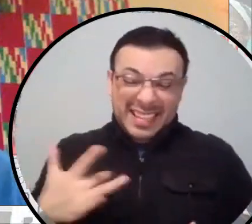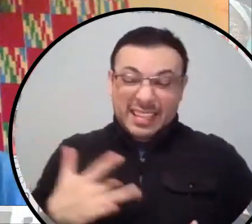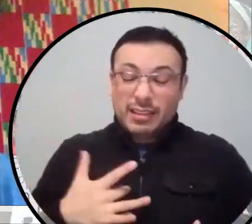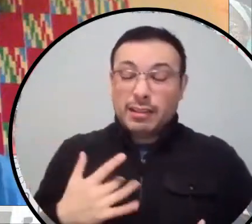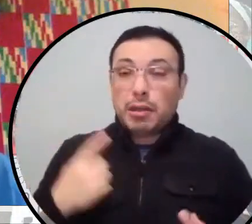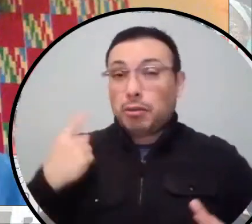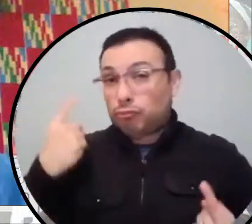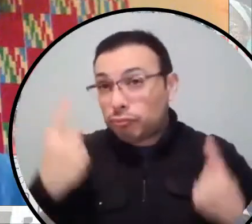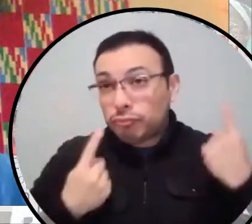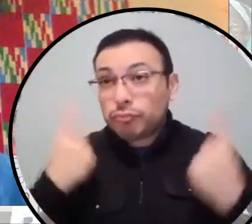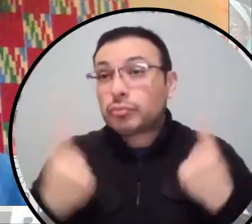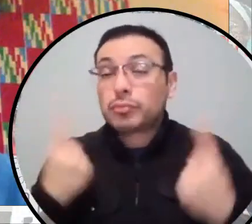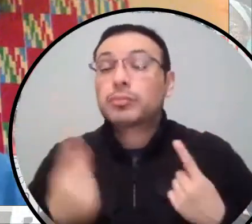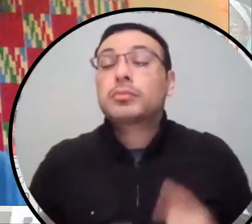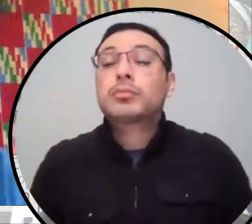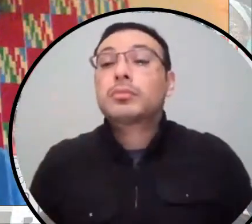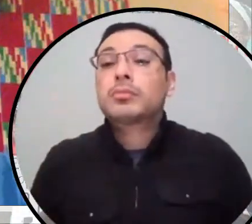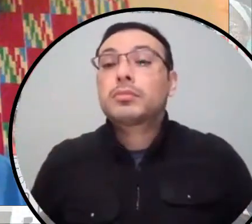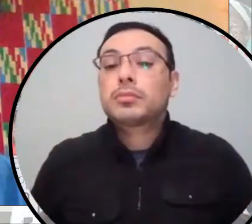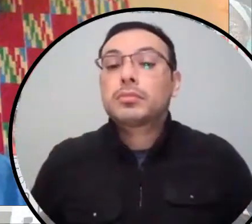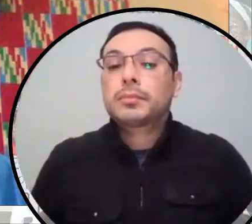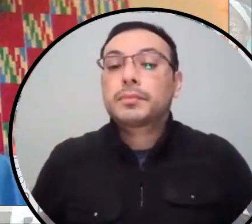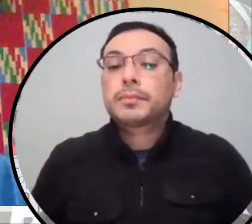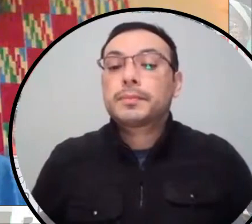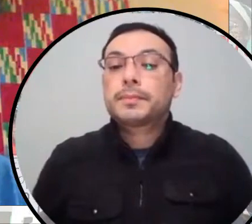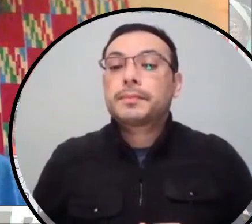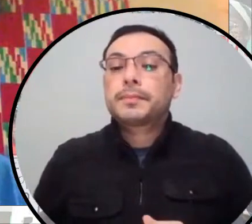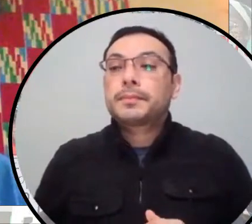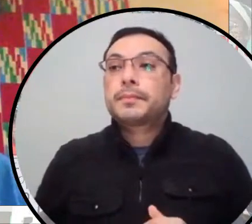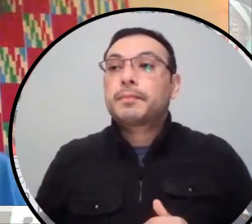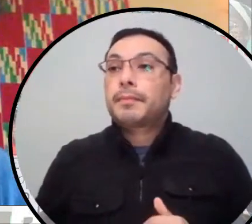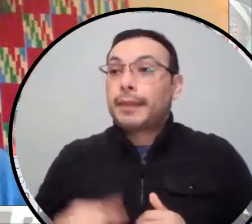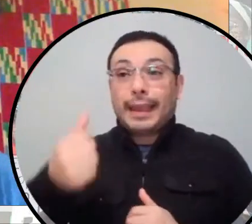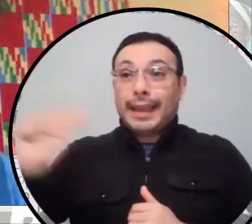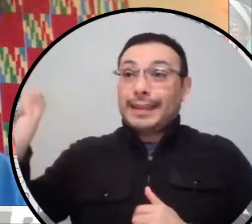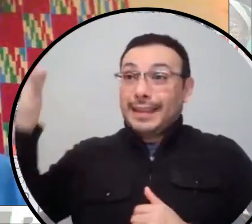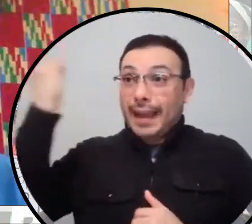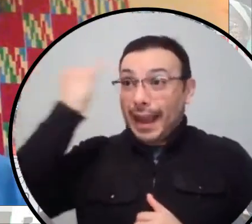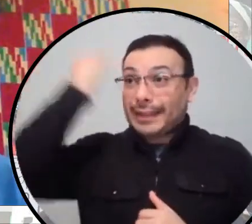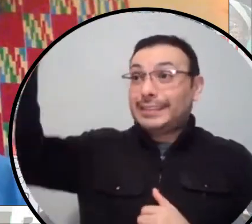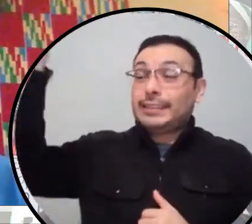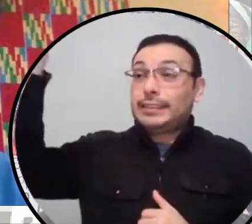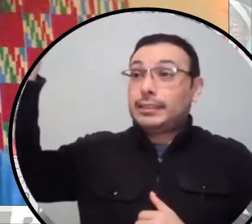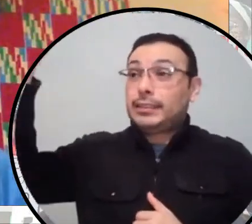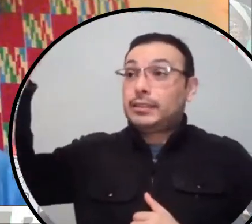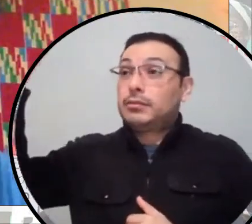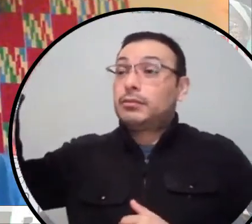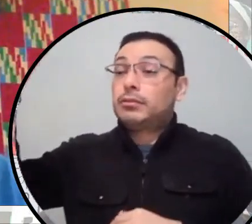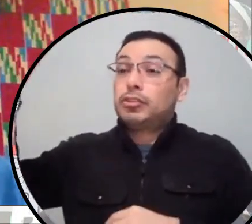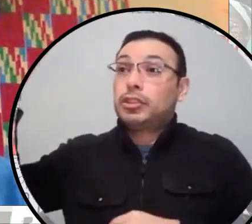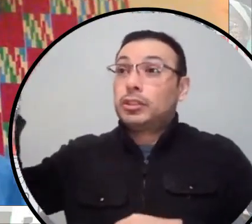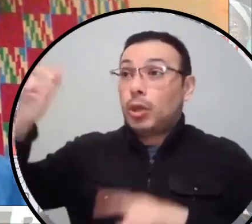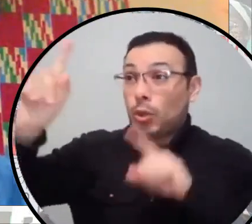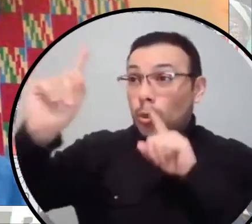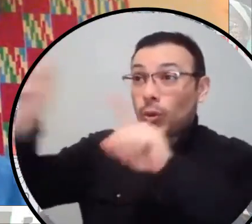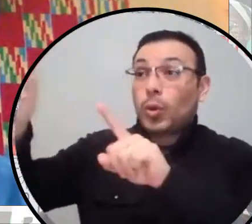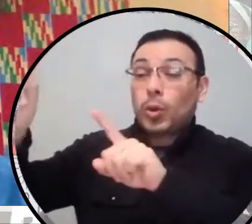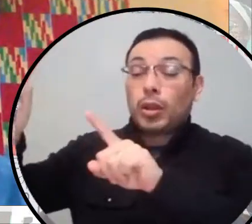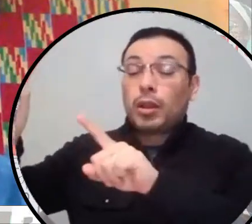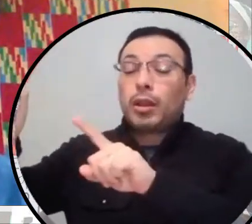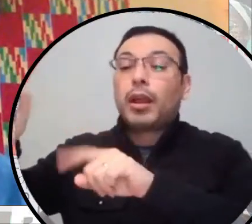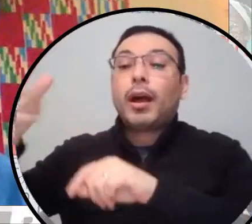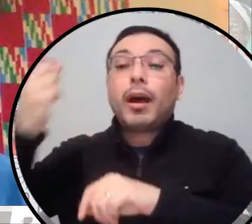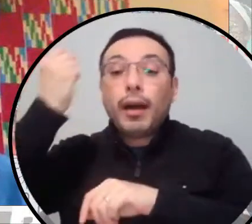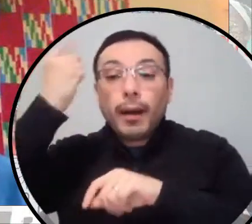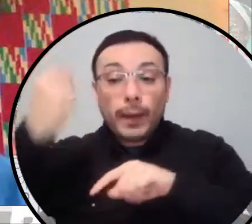I think that whatever we come up with, we can't create it, um, under the same capitalist system, under the same capitalist,